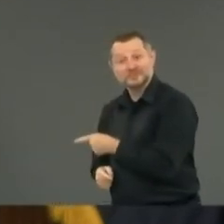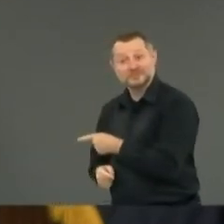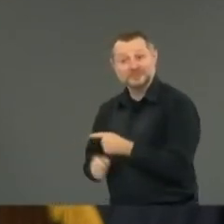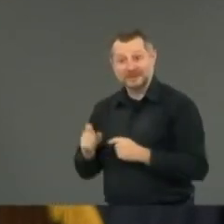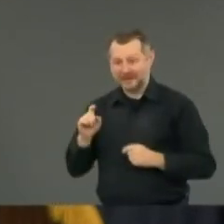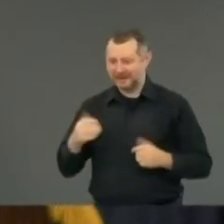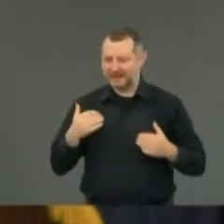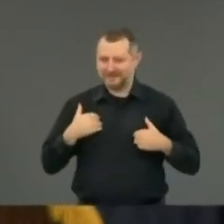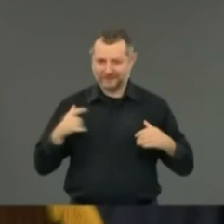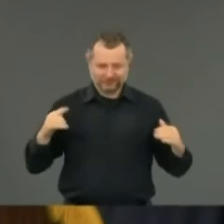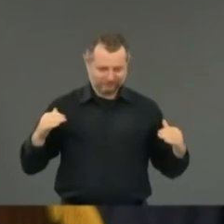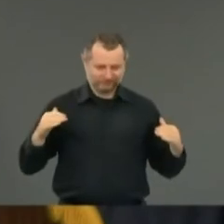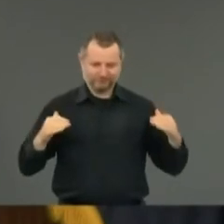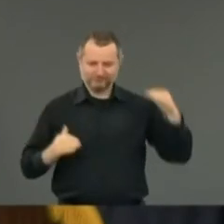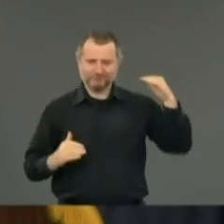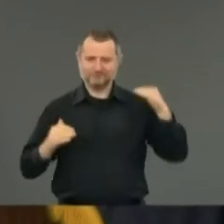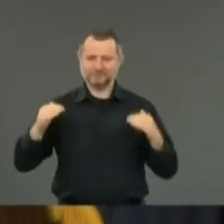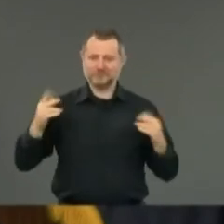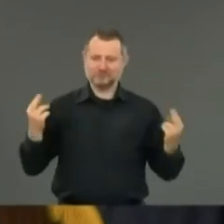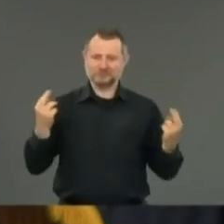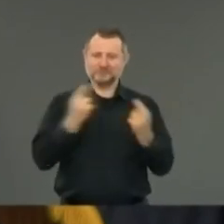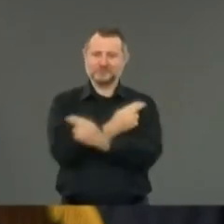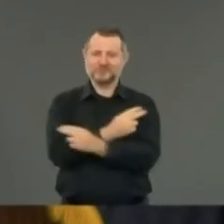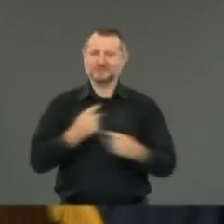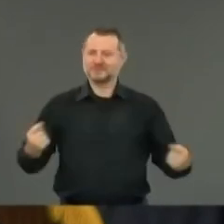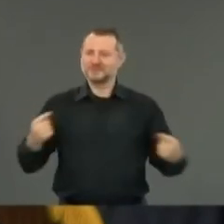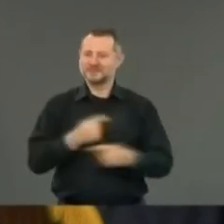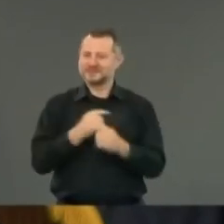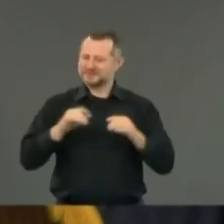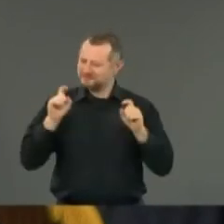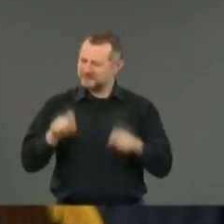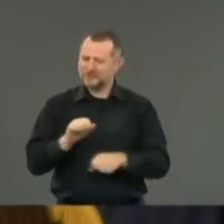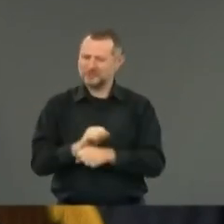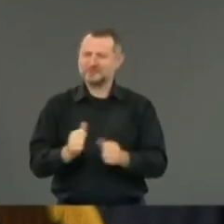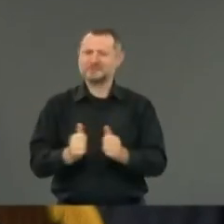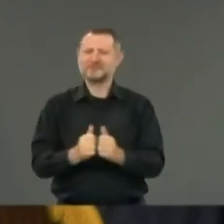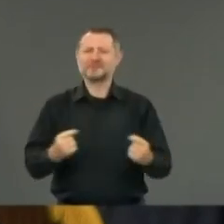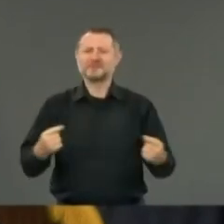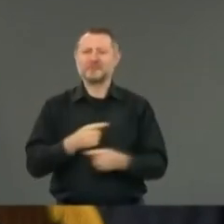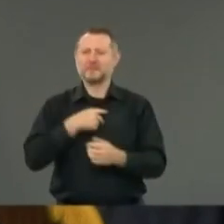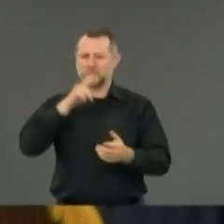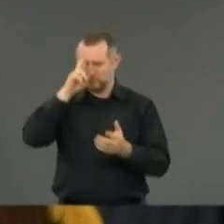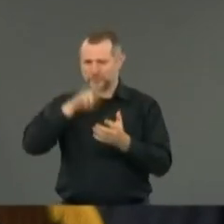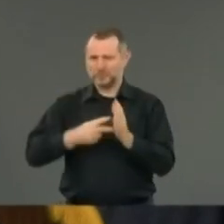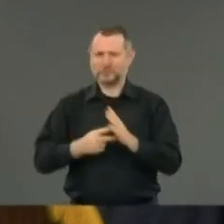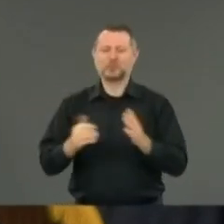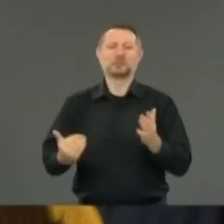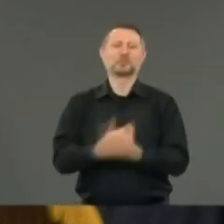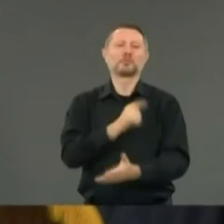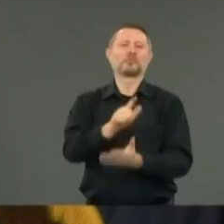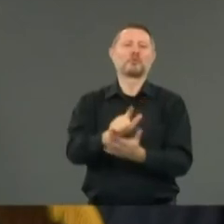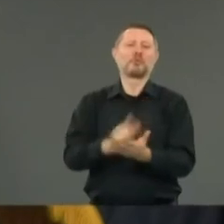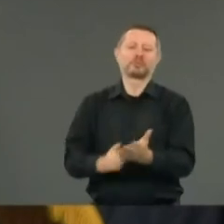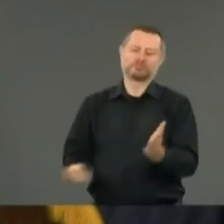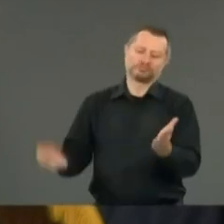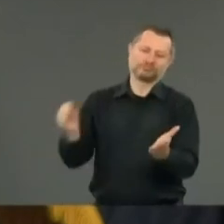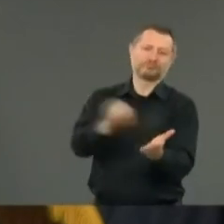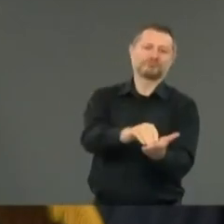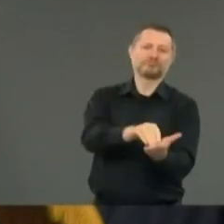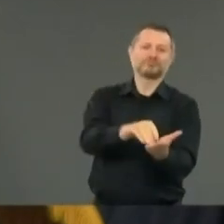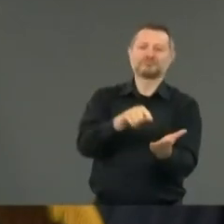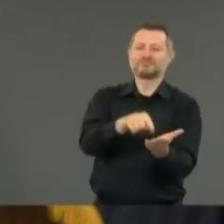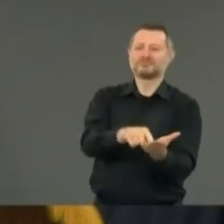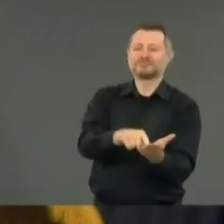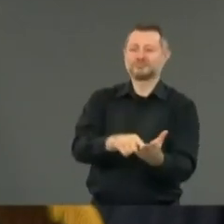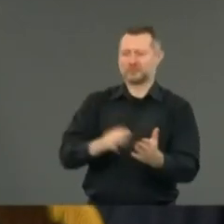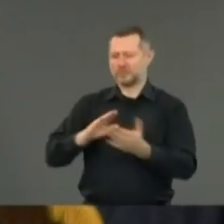have to trust the community, they have to work together. And that's what this is really about for me. There's a community anger,